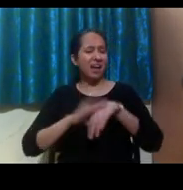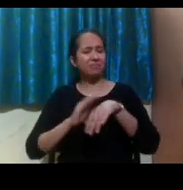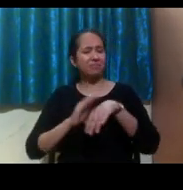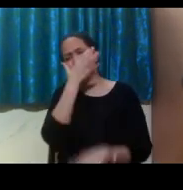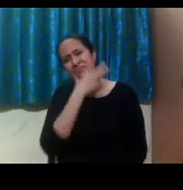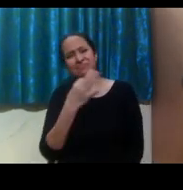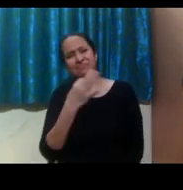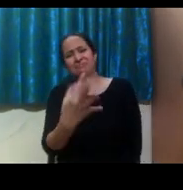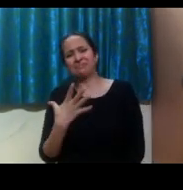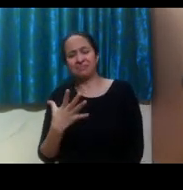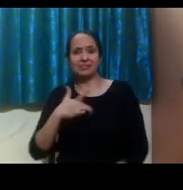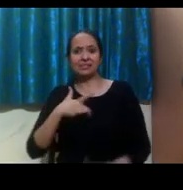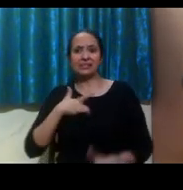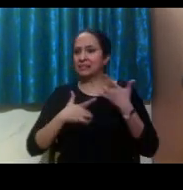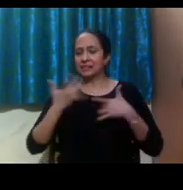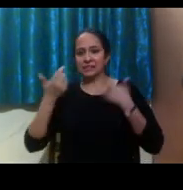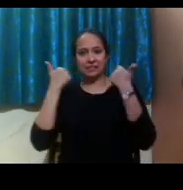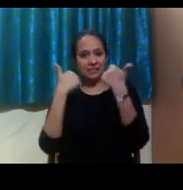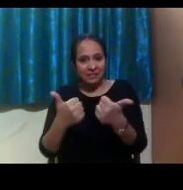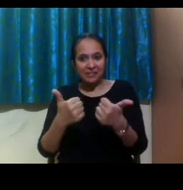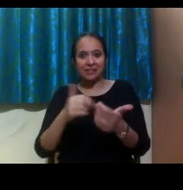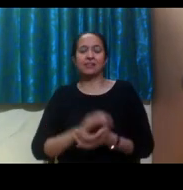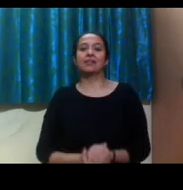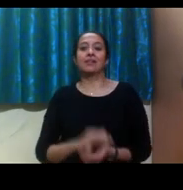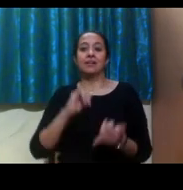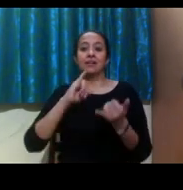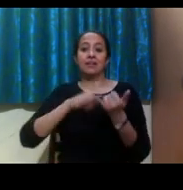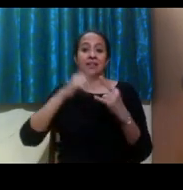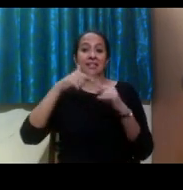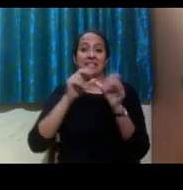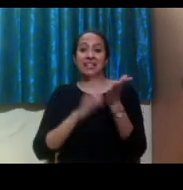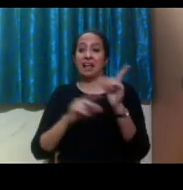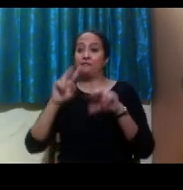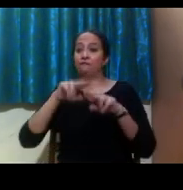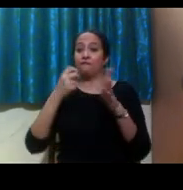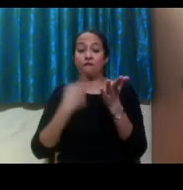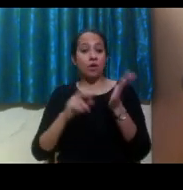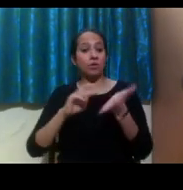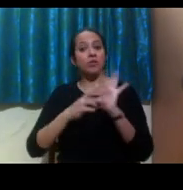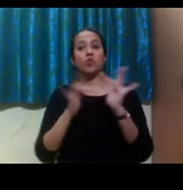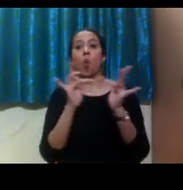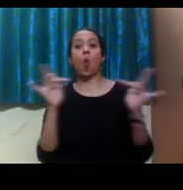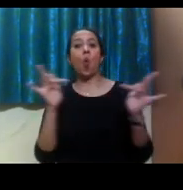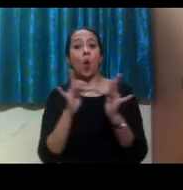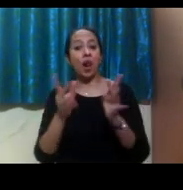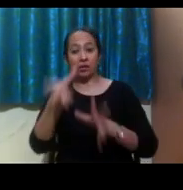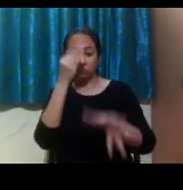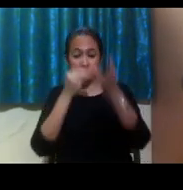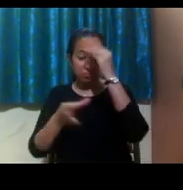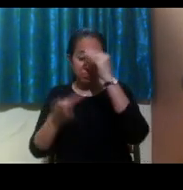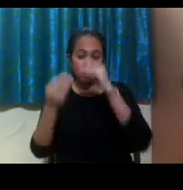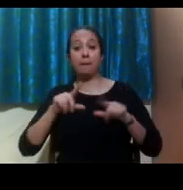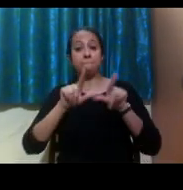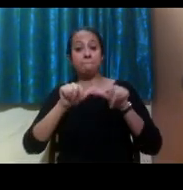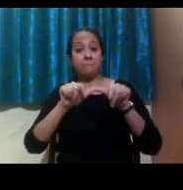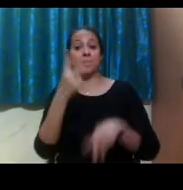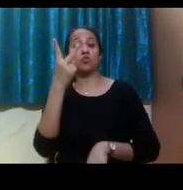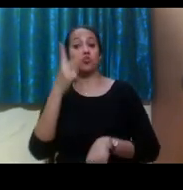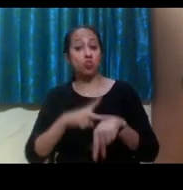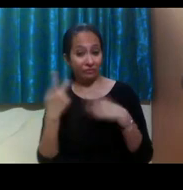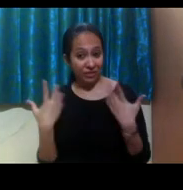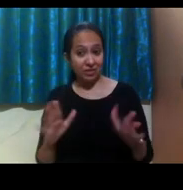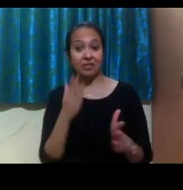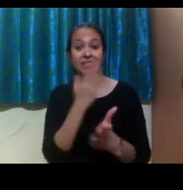with my last quarter at Stanford being completely online, and having to deal with zoom meetings. The disability